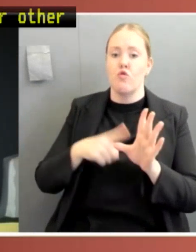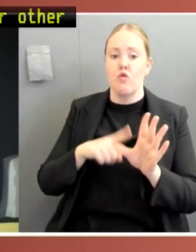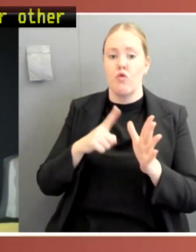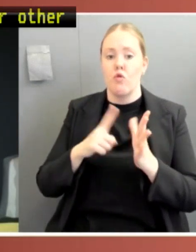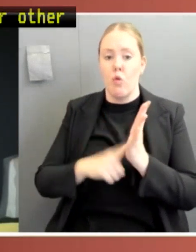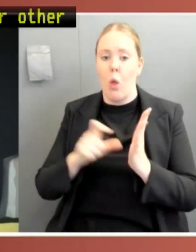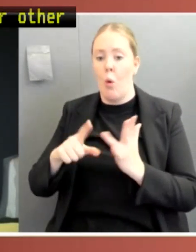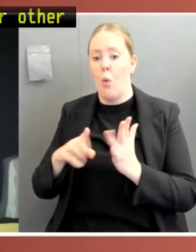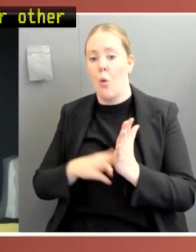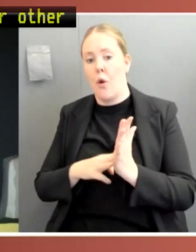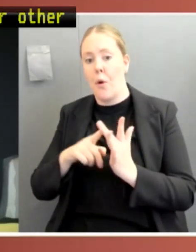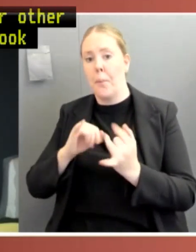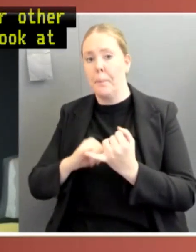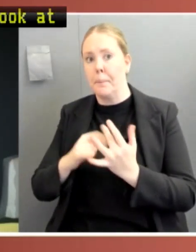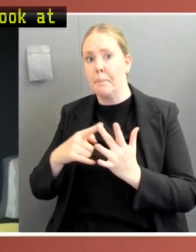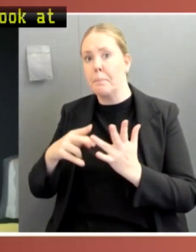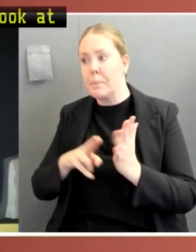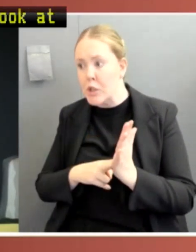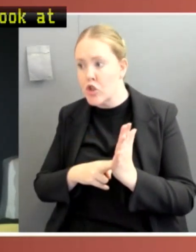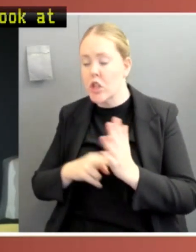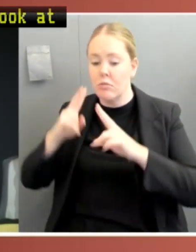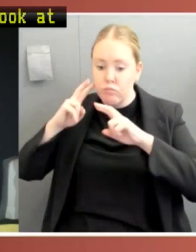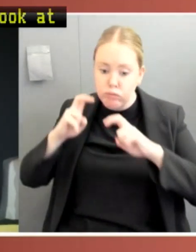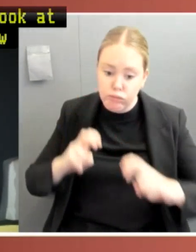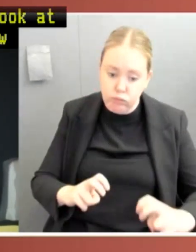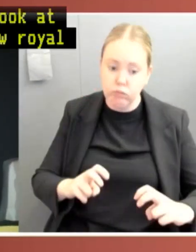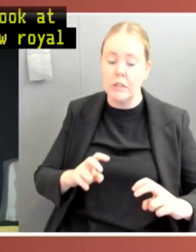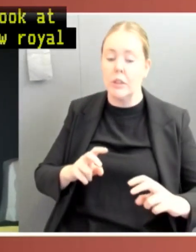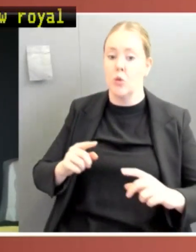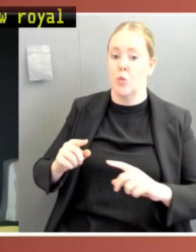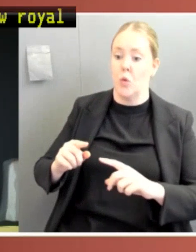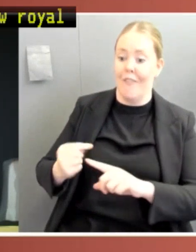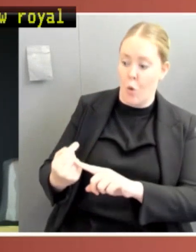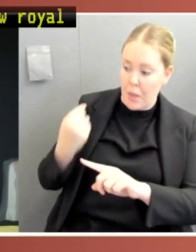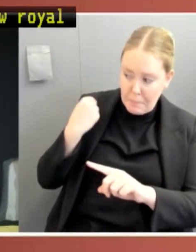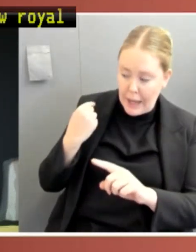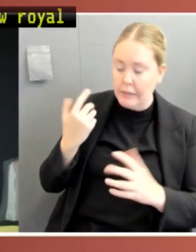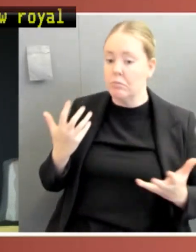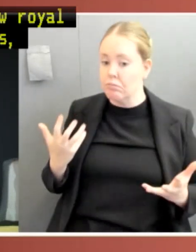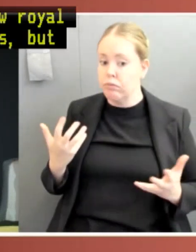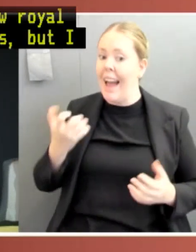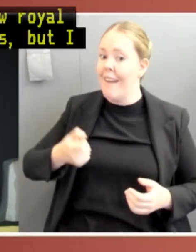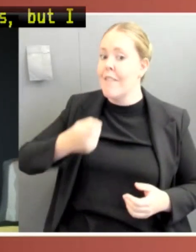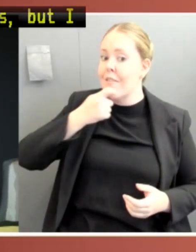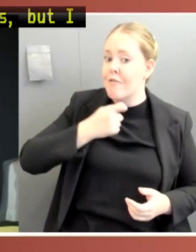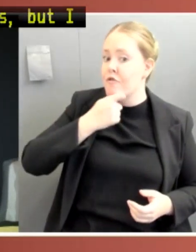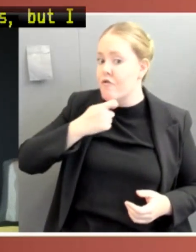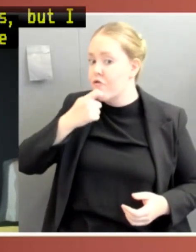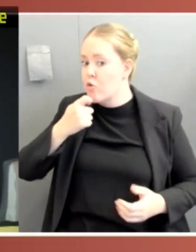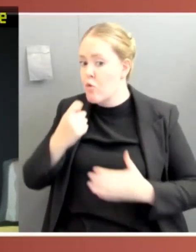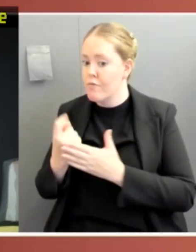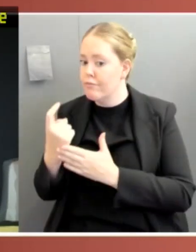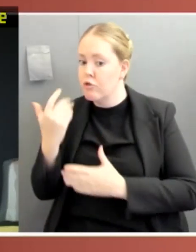we've had a few Royal Commissions in recent years, but I would have thought that the expenditure across billions of dollars, the impact upon